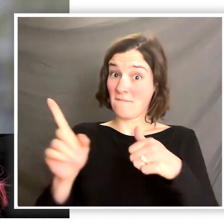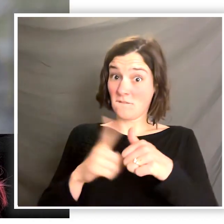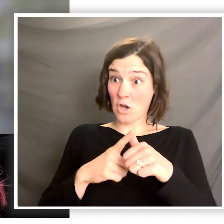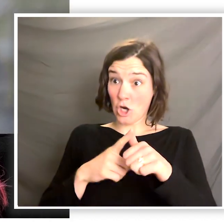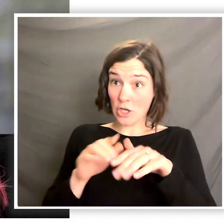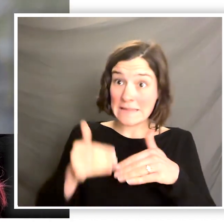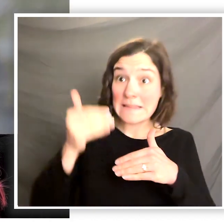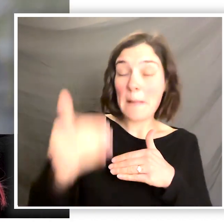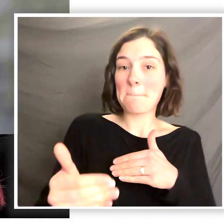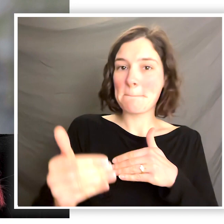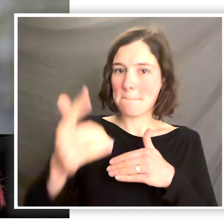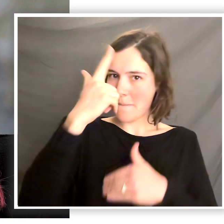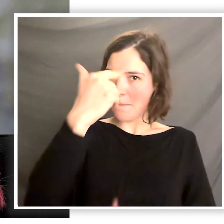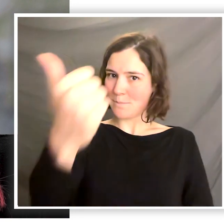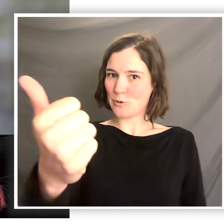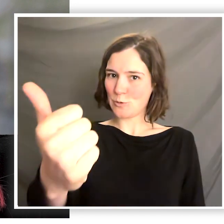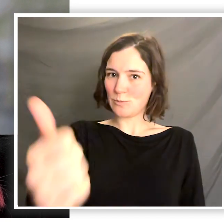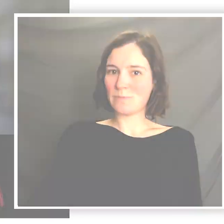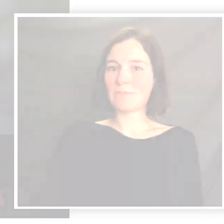The first step is up to you.